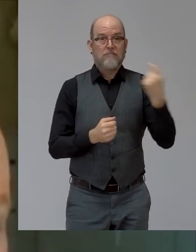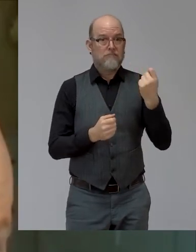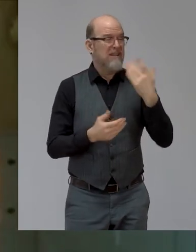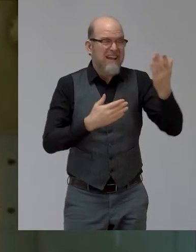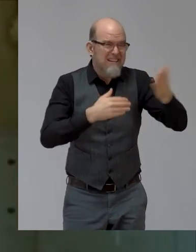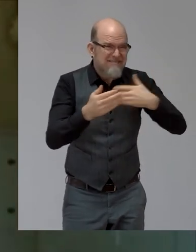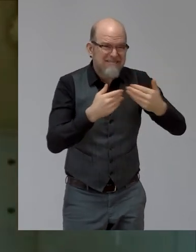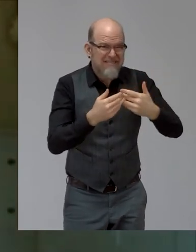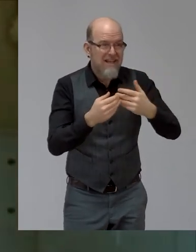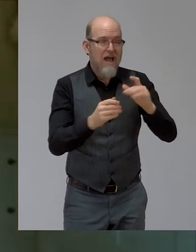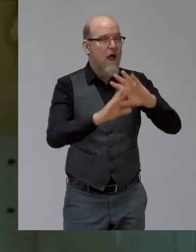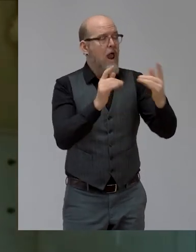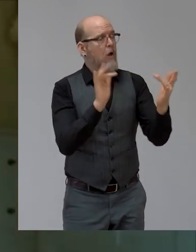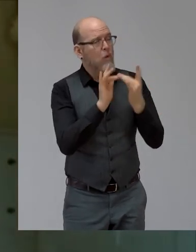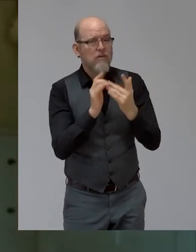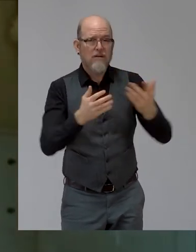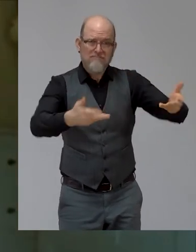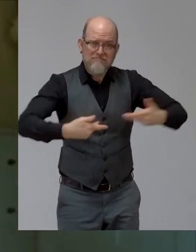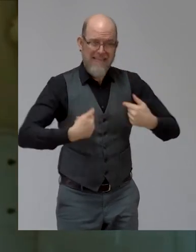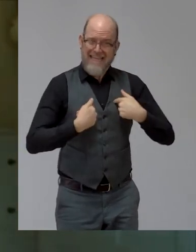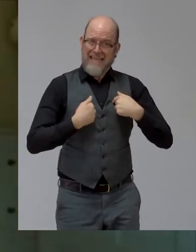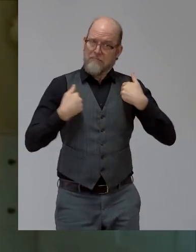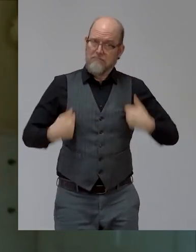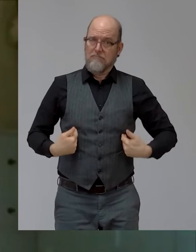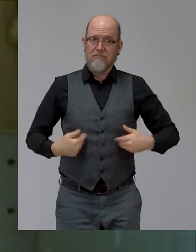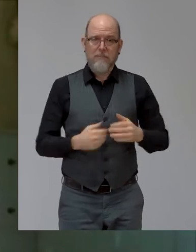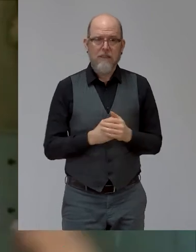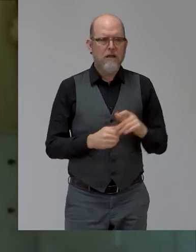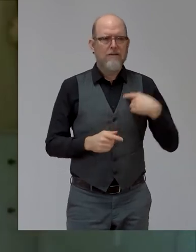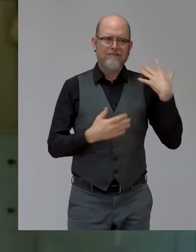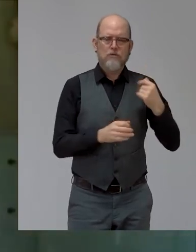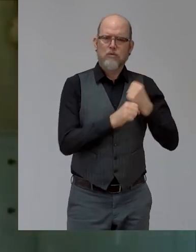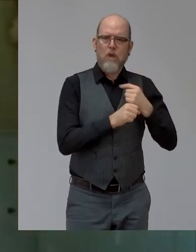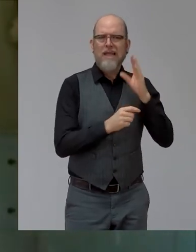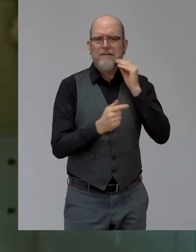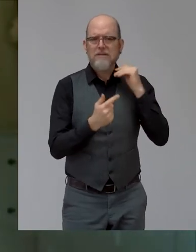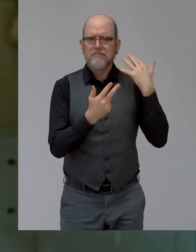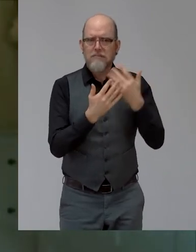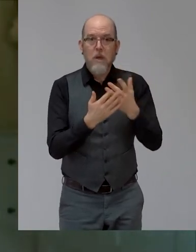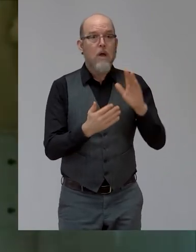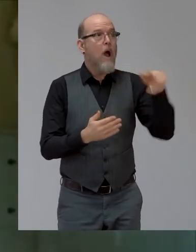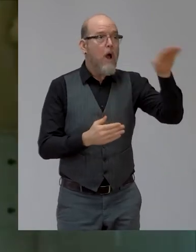with a lot, a lot, a lot of them and so on. So of course they were, they'd heard about the accident. We'd made the announcement.